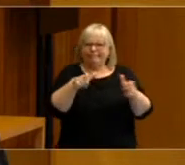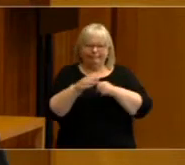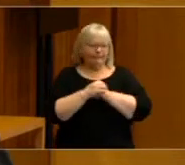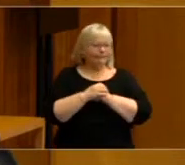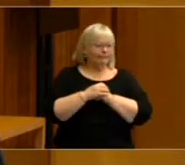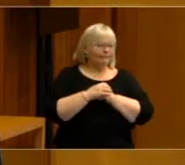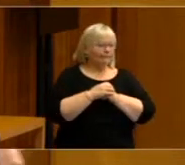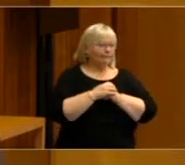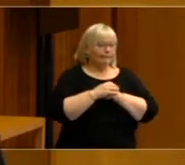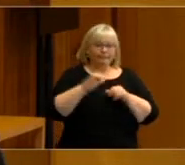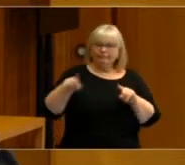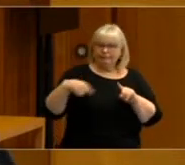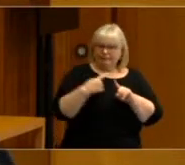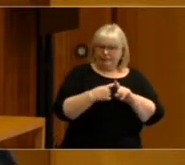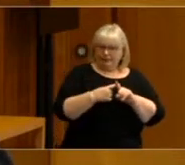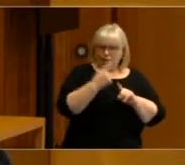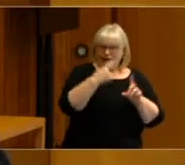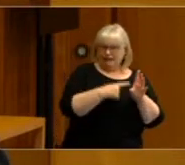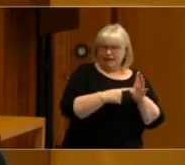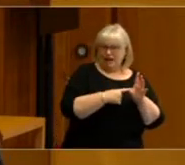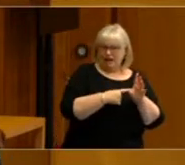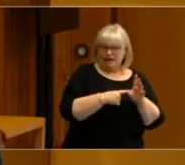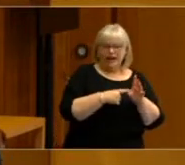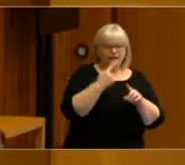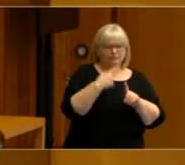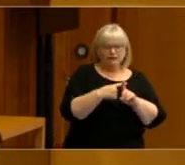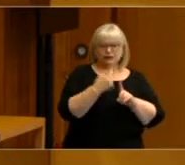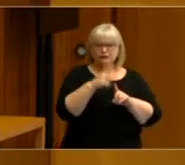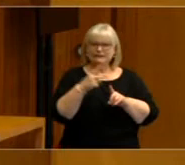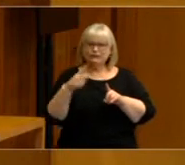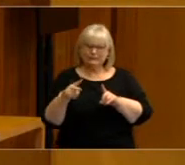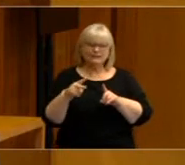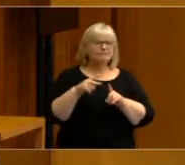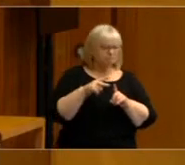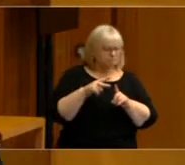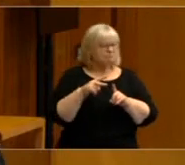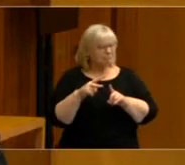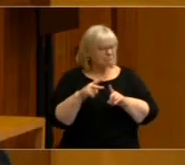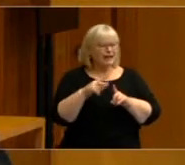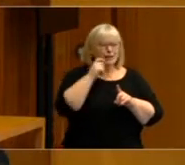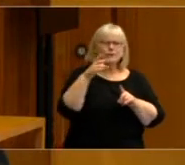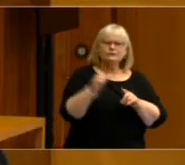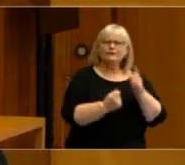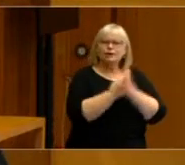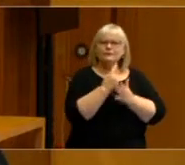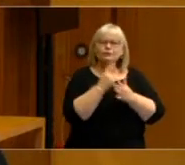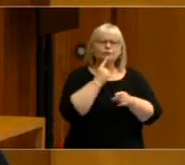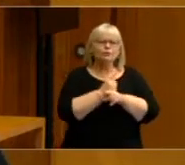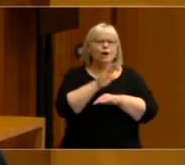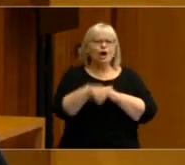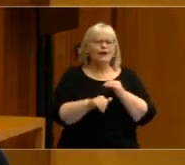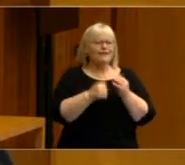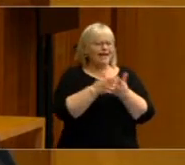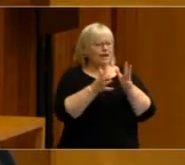intervening 12 months and following the events of 2020, our speakers are also going to take the opportunity to talk to us about the